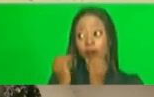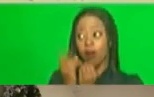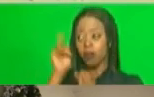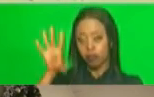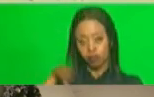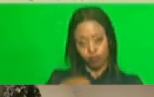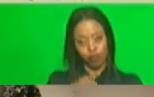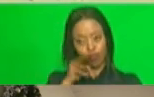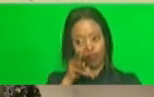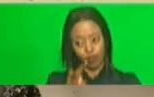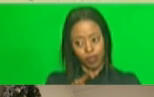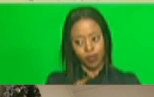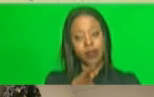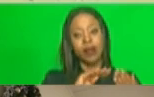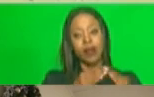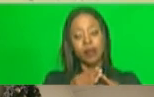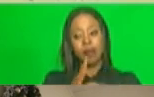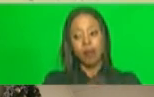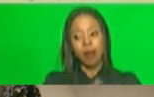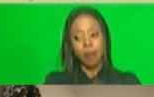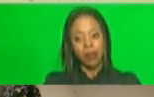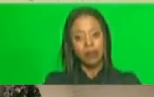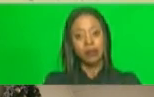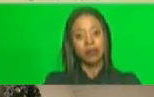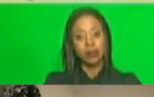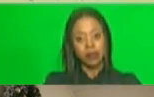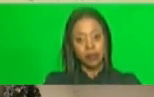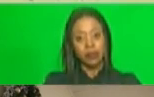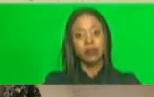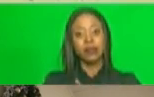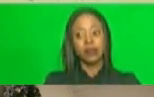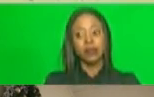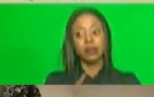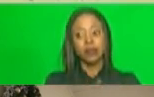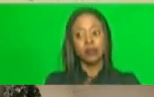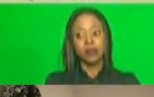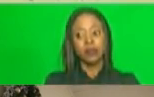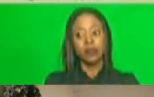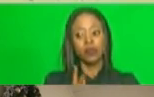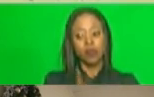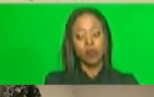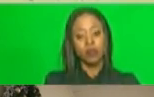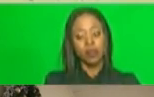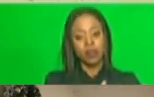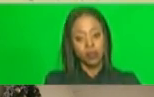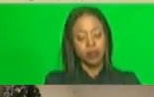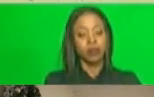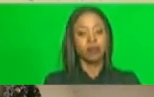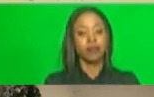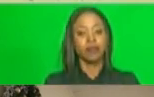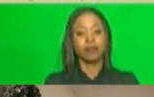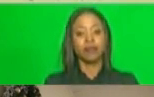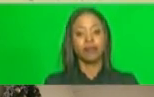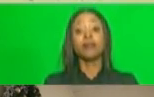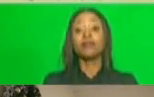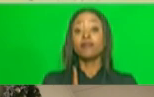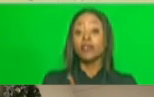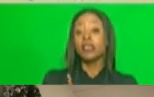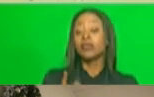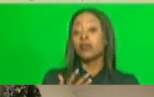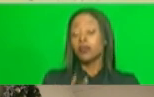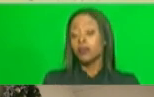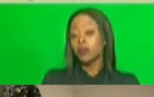and civil society formations to also participate in this. And this will be